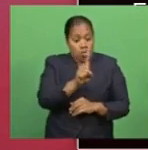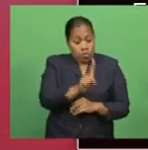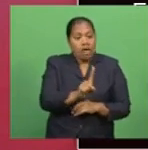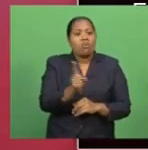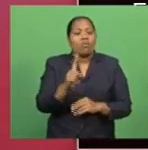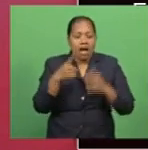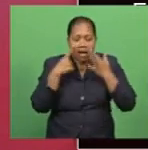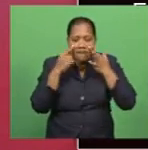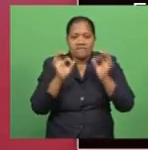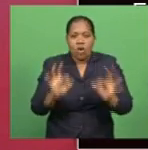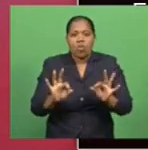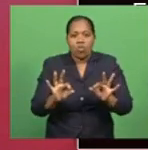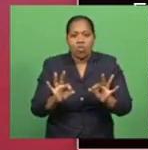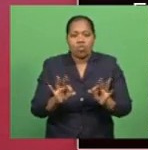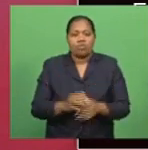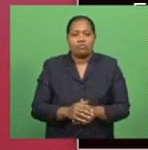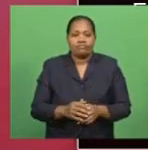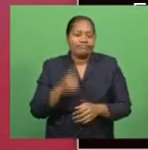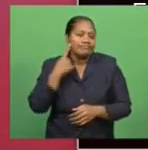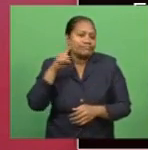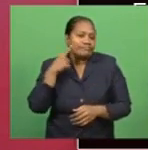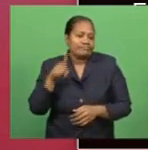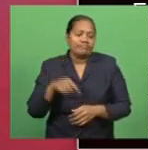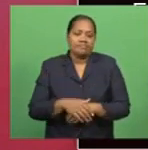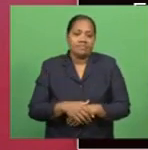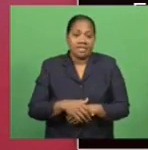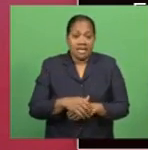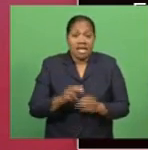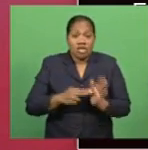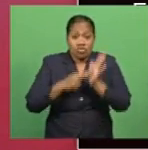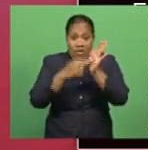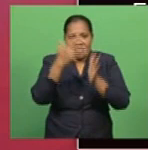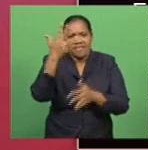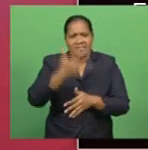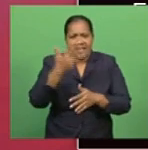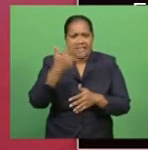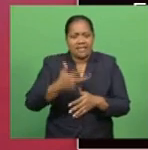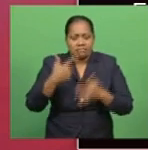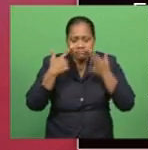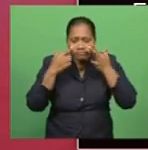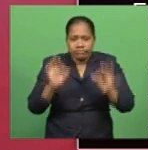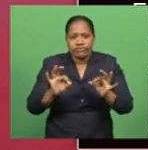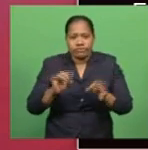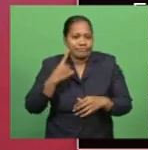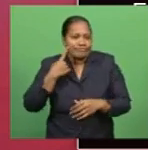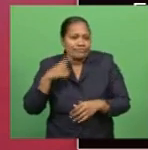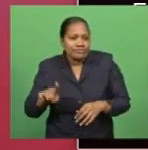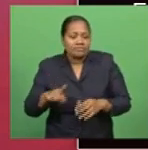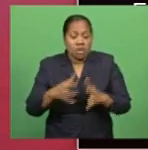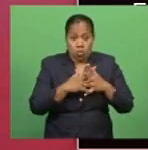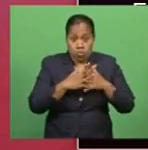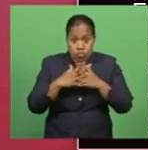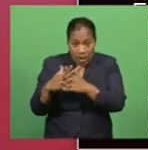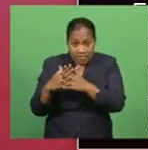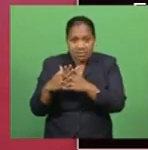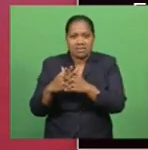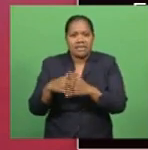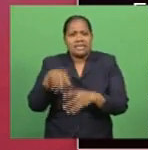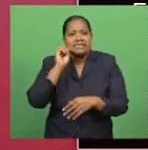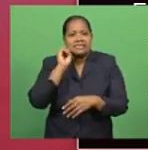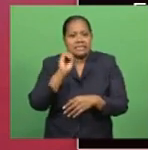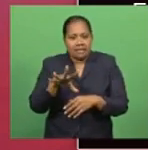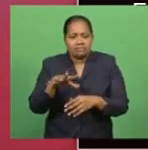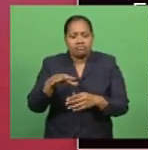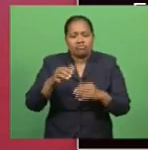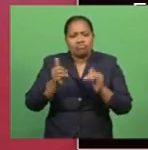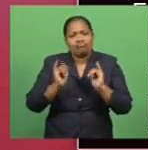curfew breach. The Northern Division recorded 19 arrests for curfew breach. The Western Division recorded 10 cases of